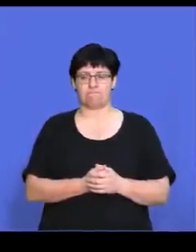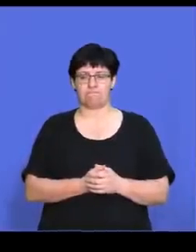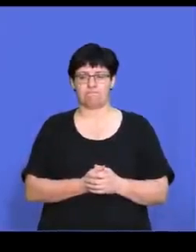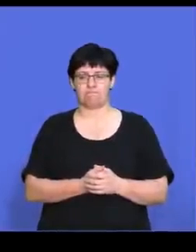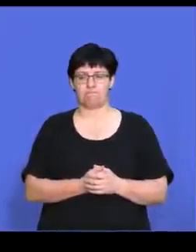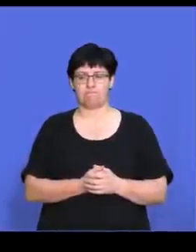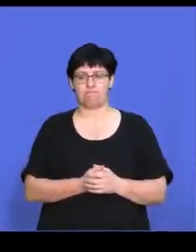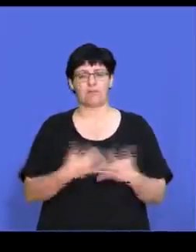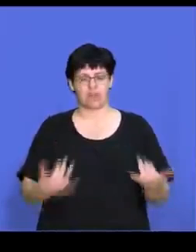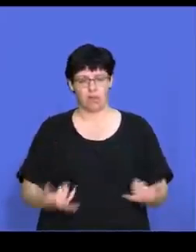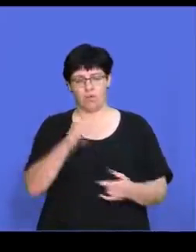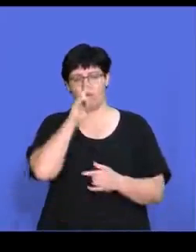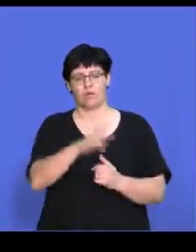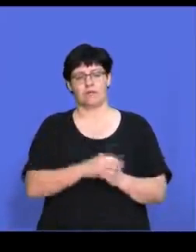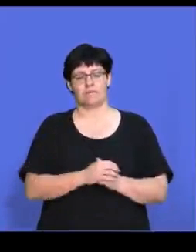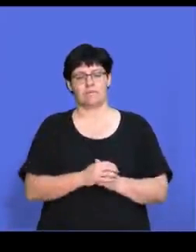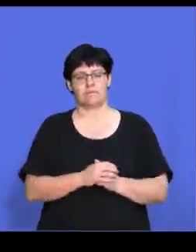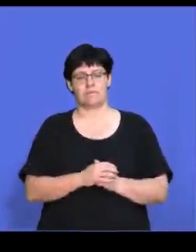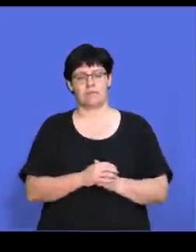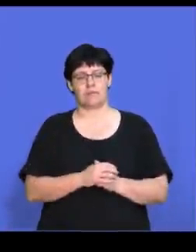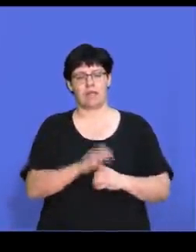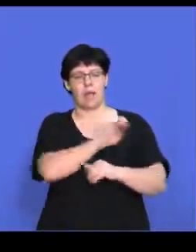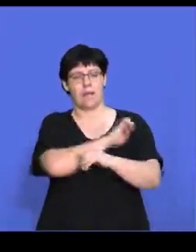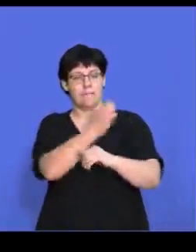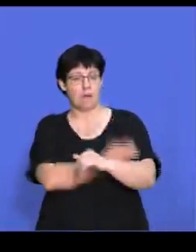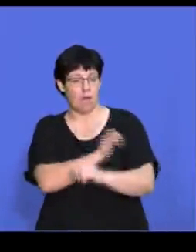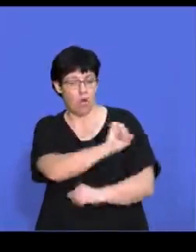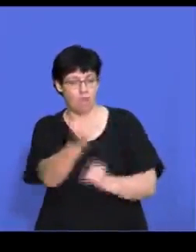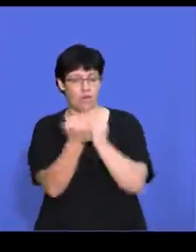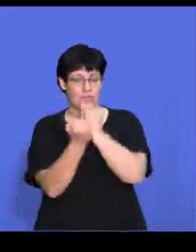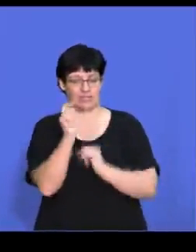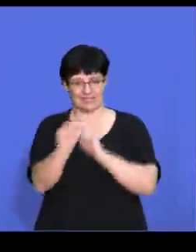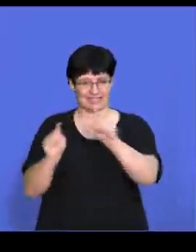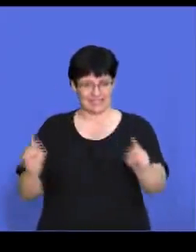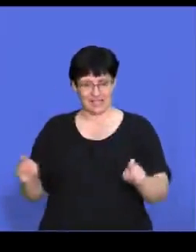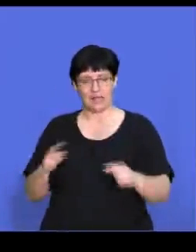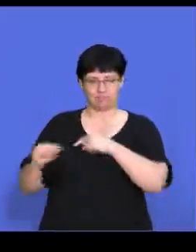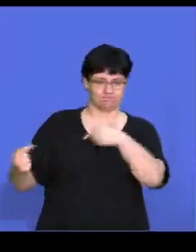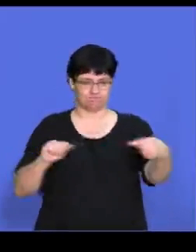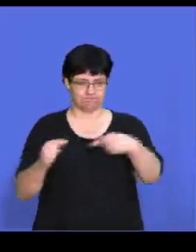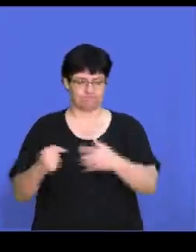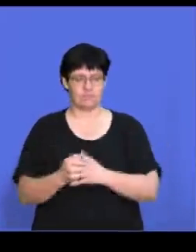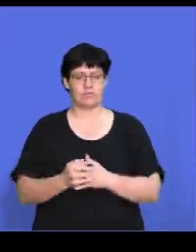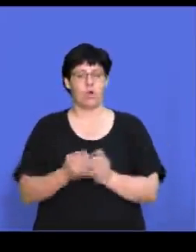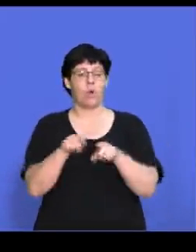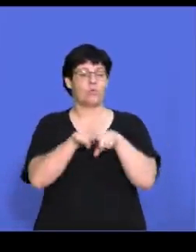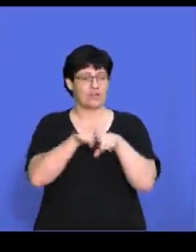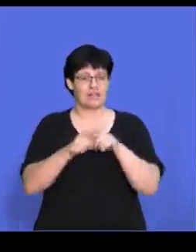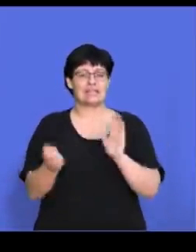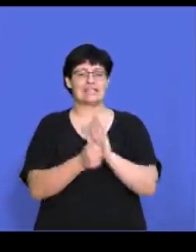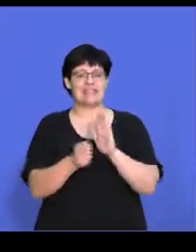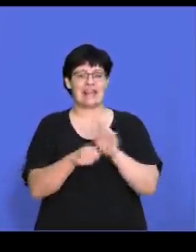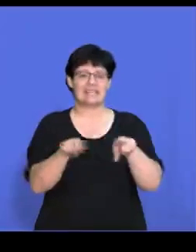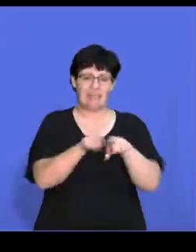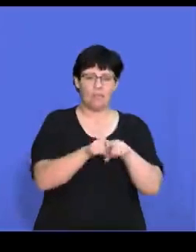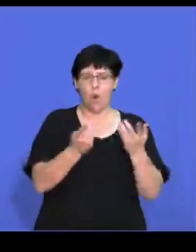All right. And then we got to look at, um, the, the power of our competitors and our competitive rivalry. So competitors selling the same